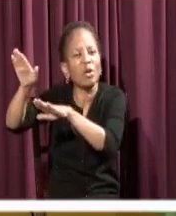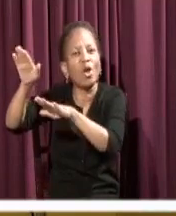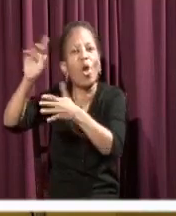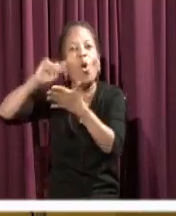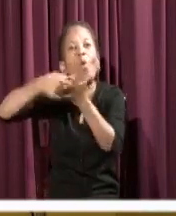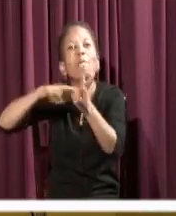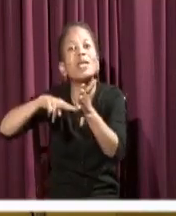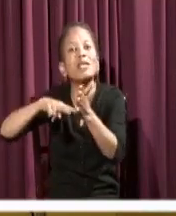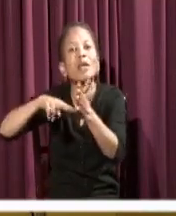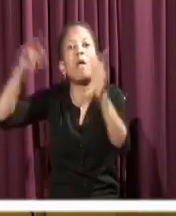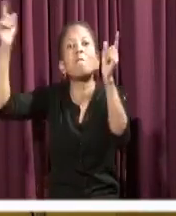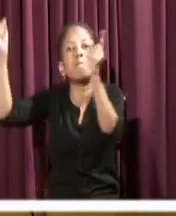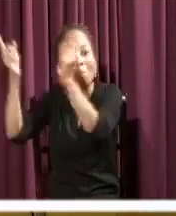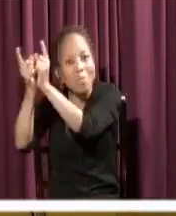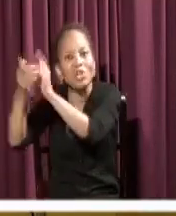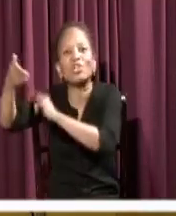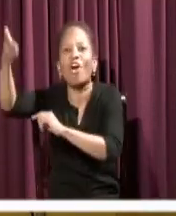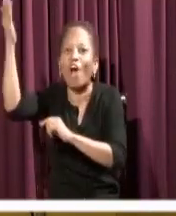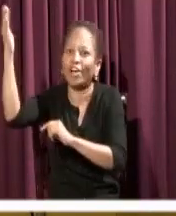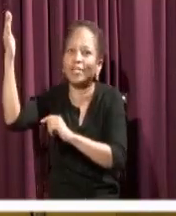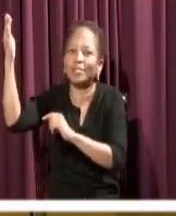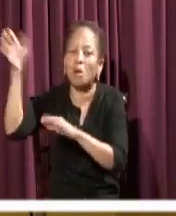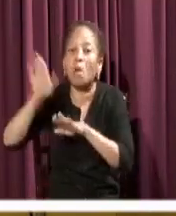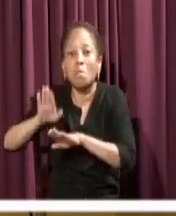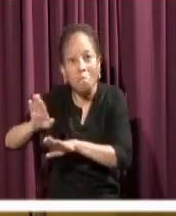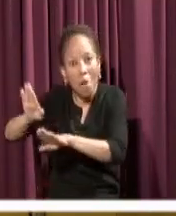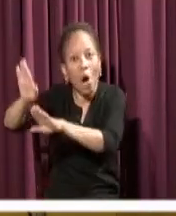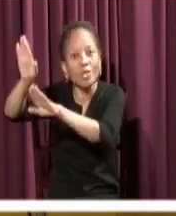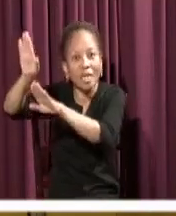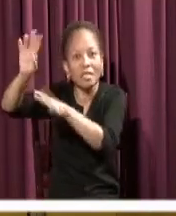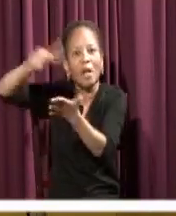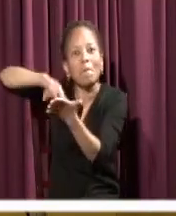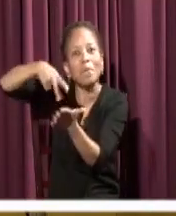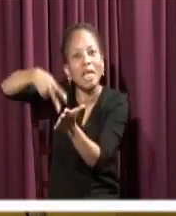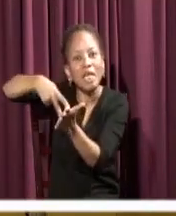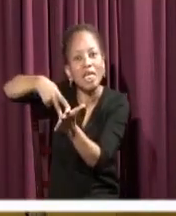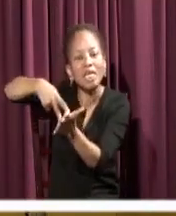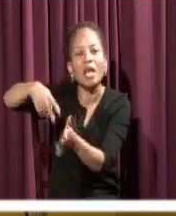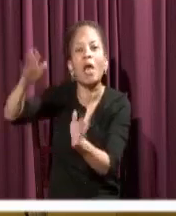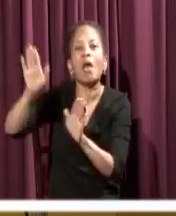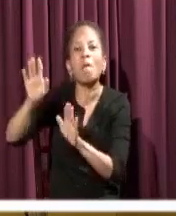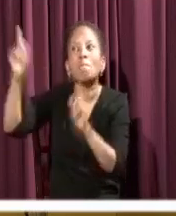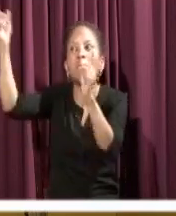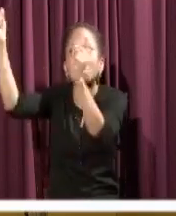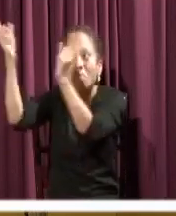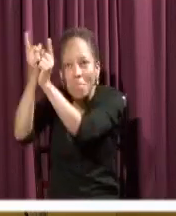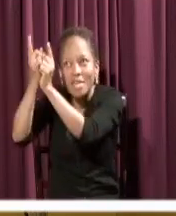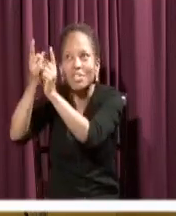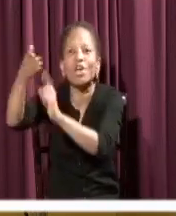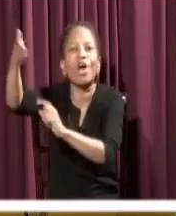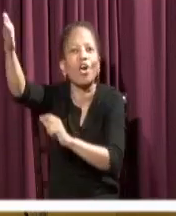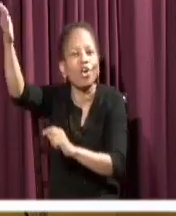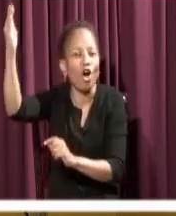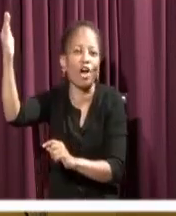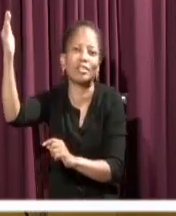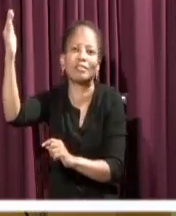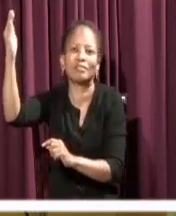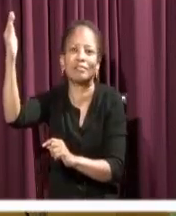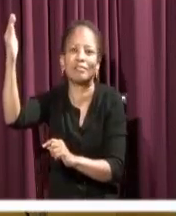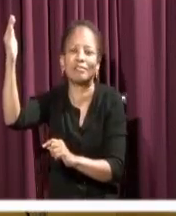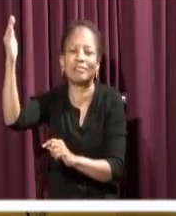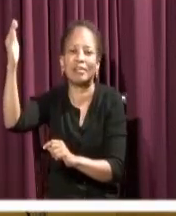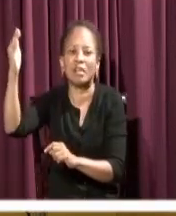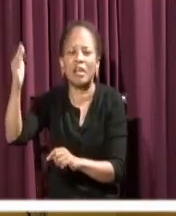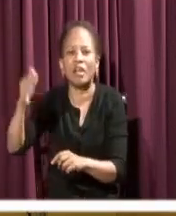with God. That's what the language of the scripture is. Out up at Mount Sinai, we see